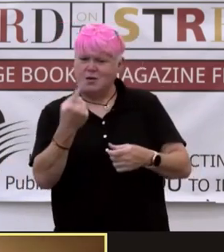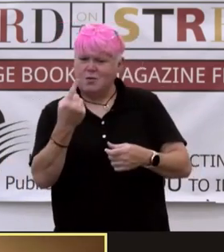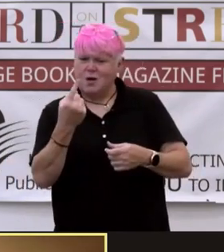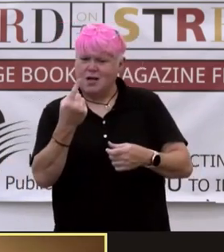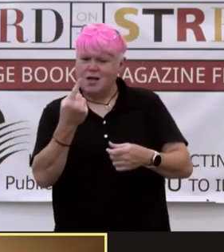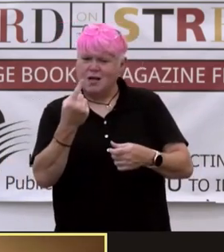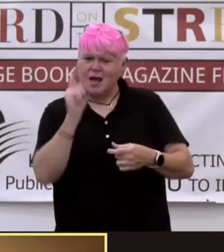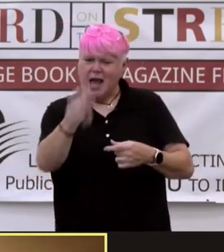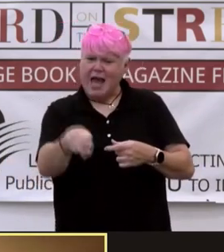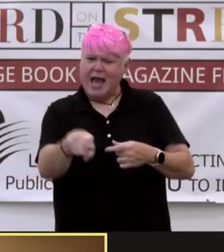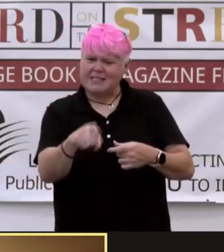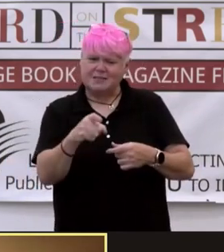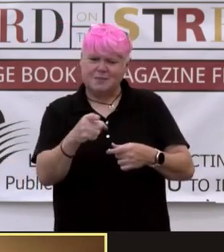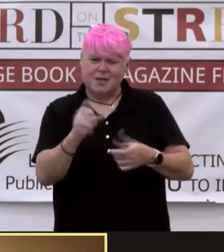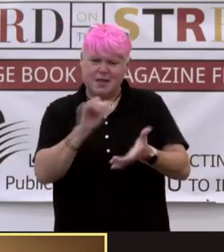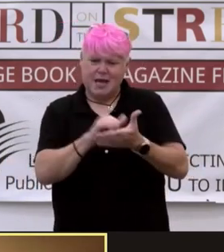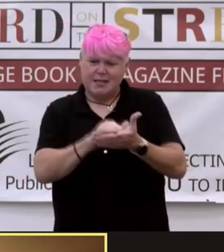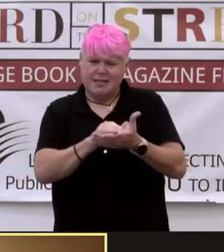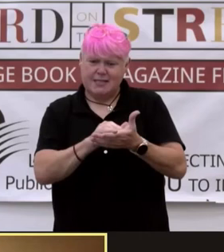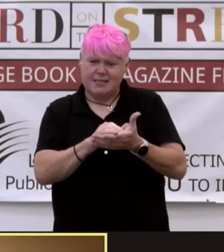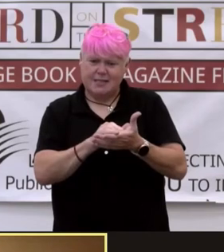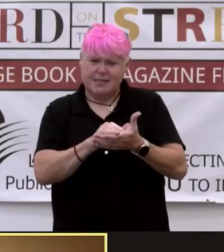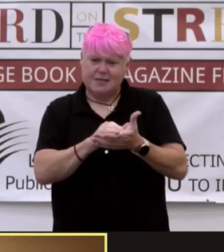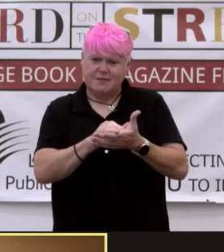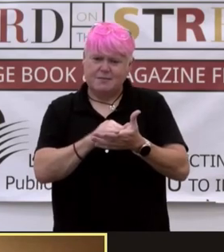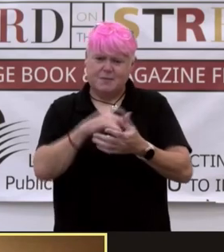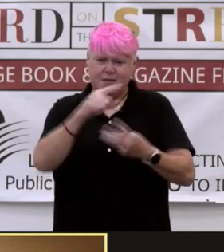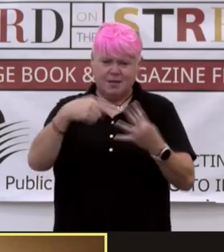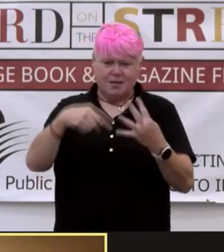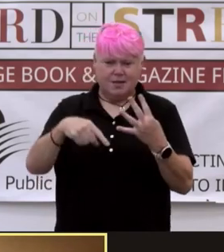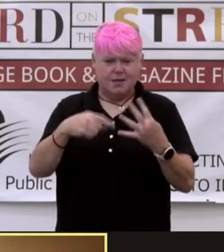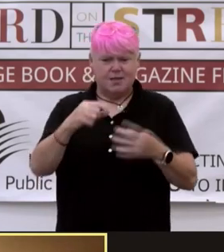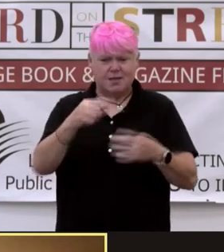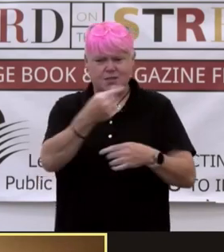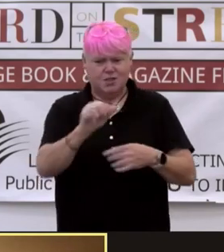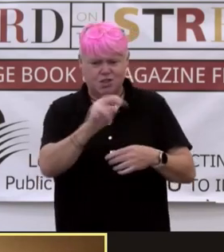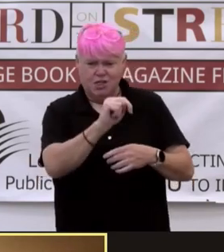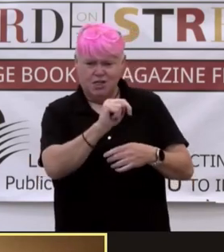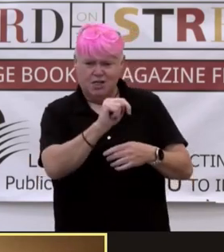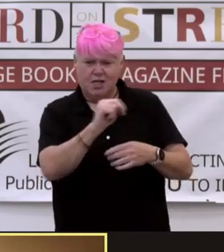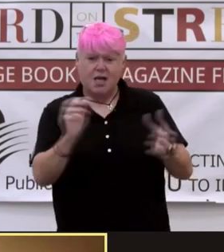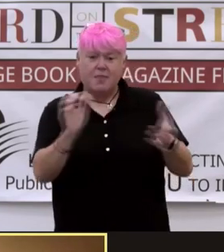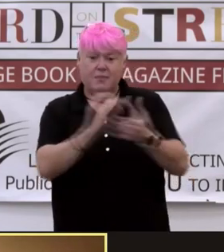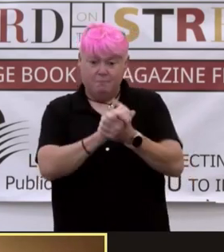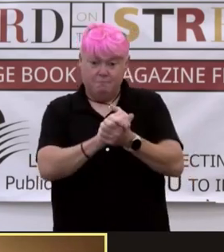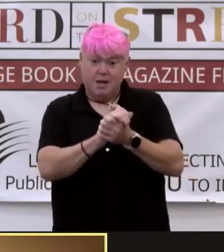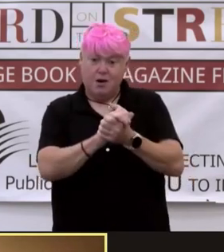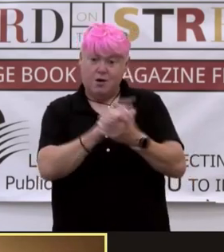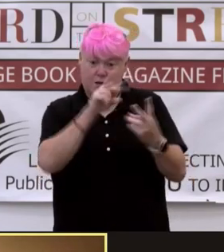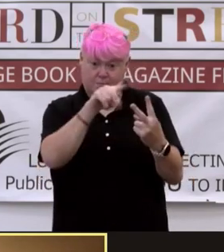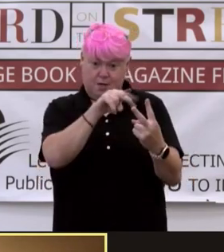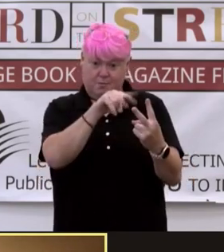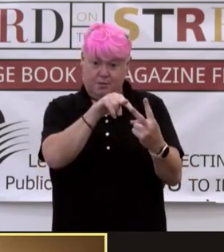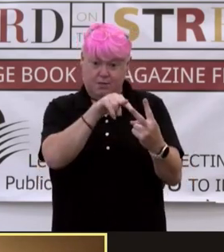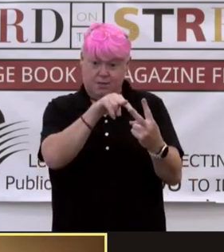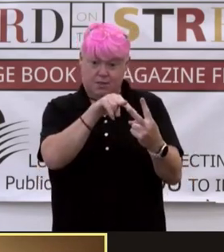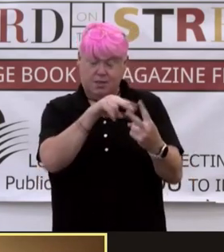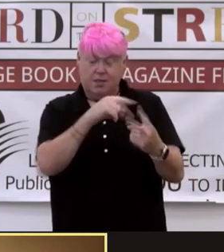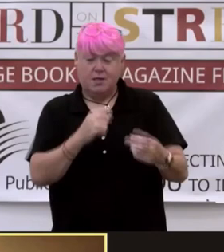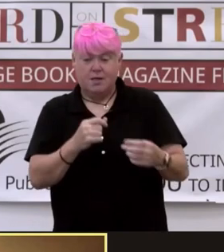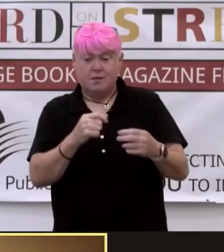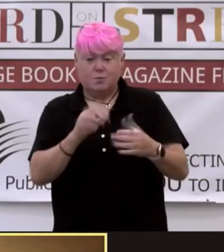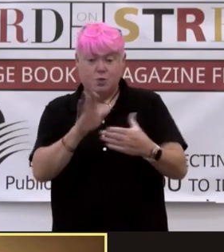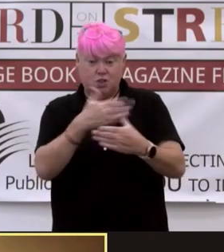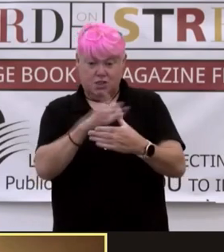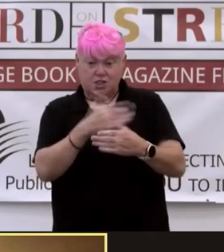why? Because between, among the jinn, the ifrit, the married couples always have a bond, which is a sharing of their